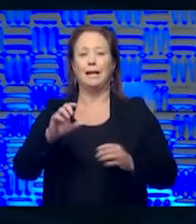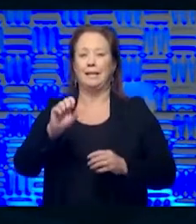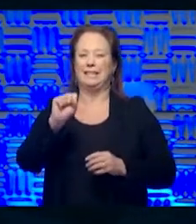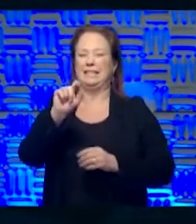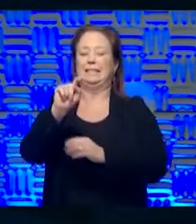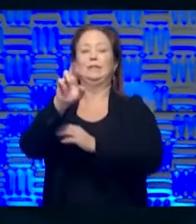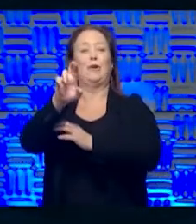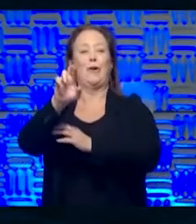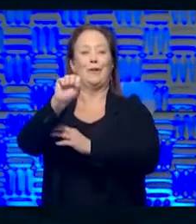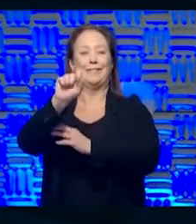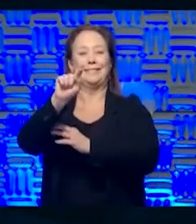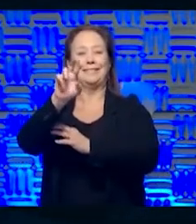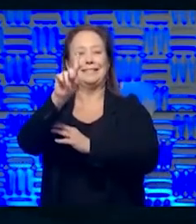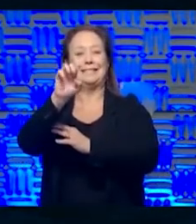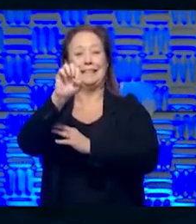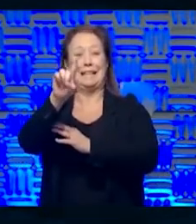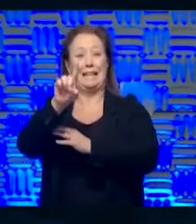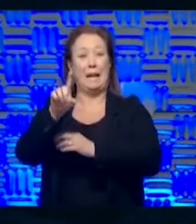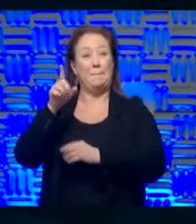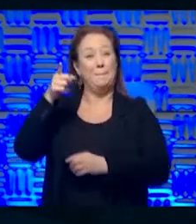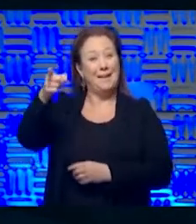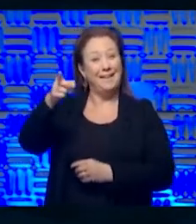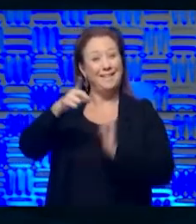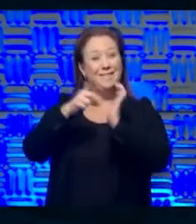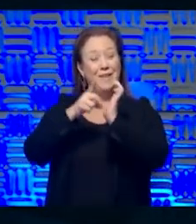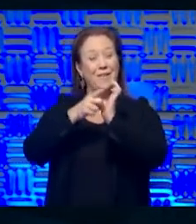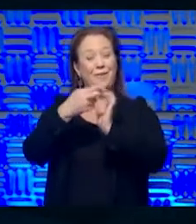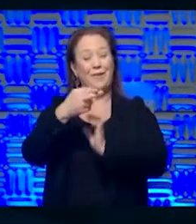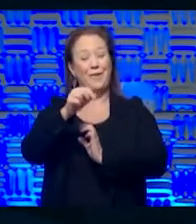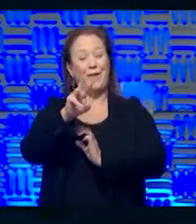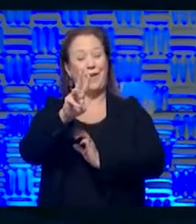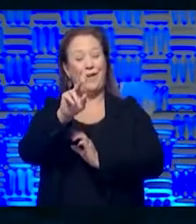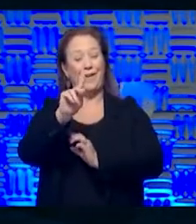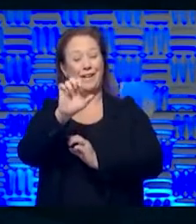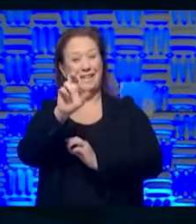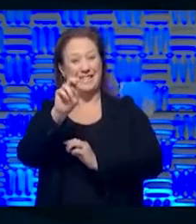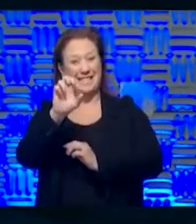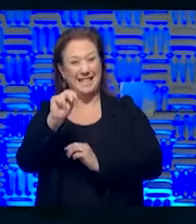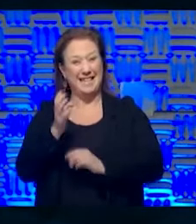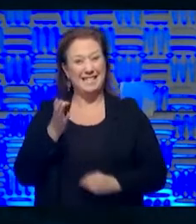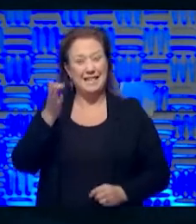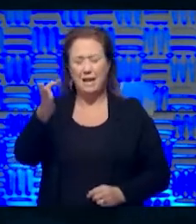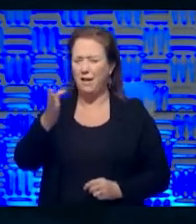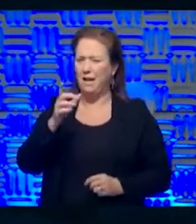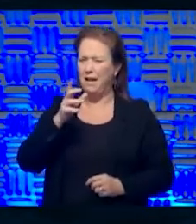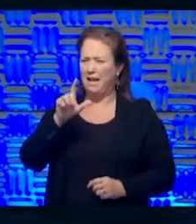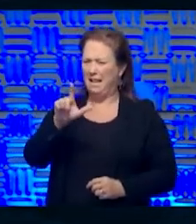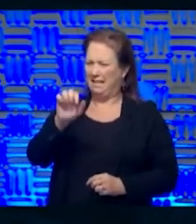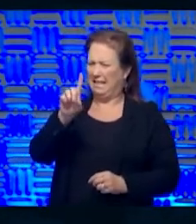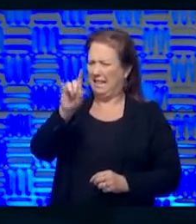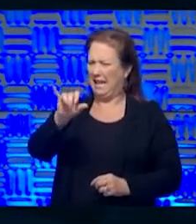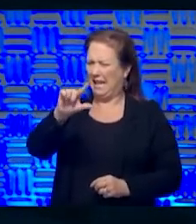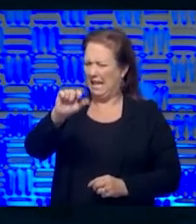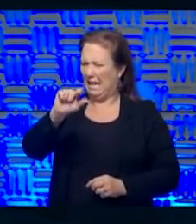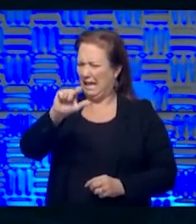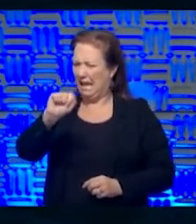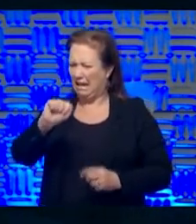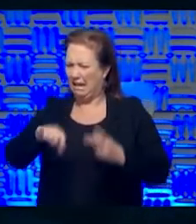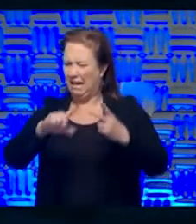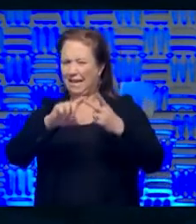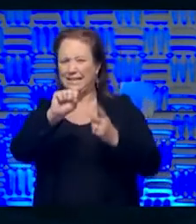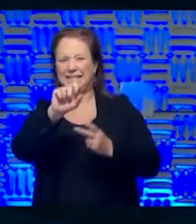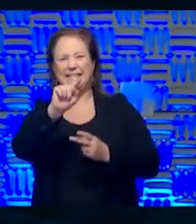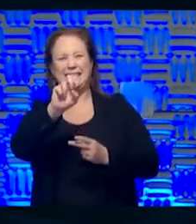studded, but it has Dana Hawkinson in it. Right. understand that you are to follow like Lady Gaga and Stevie Wonder